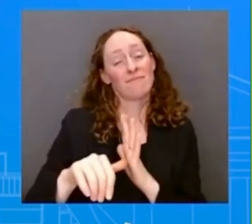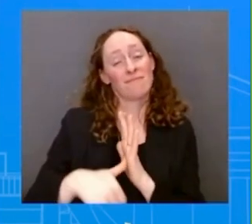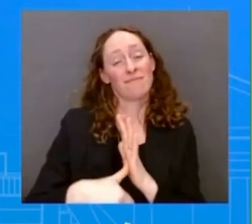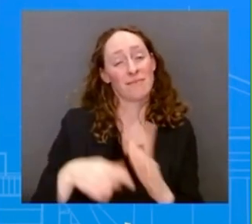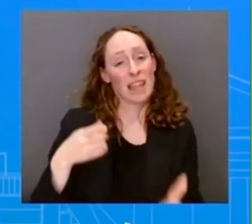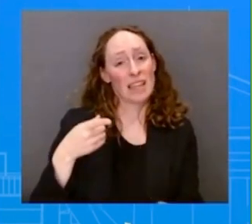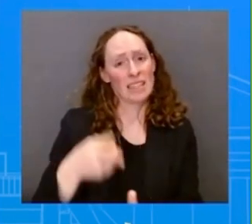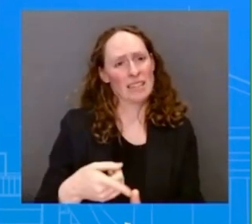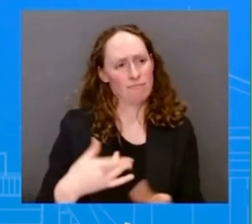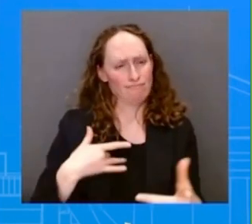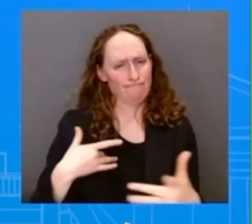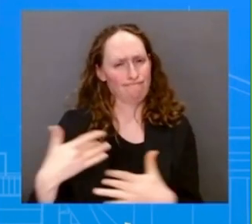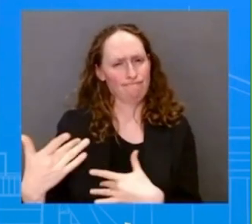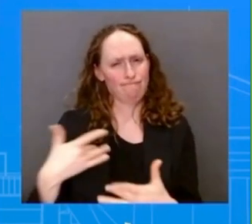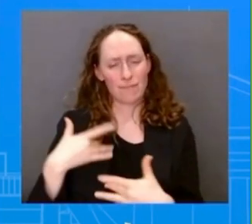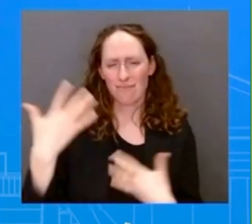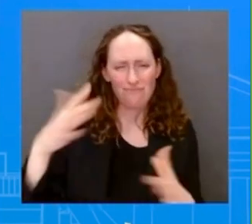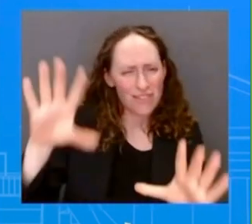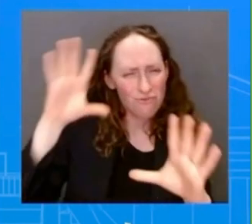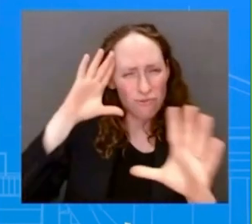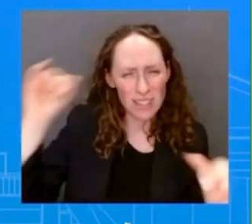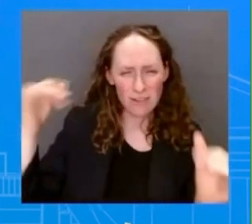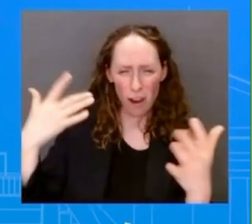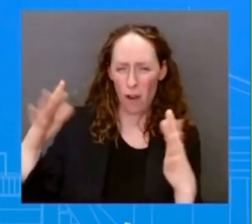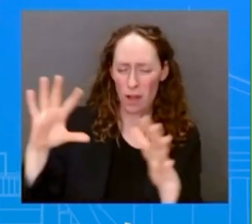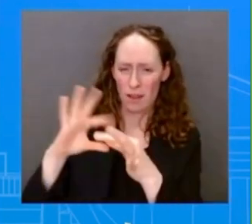we want to – we'd like to see